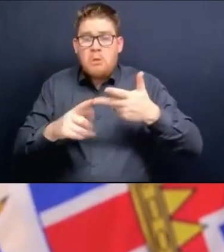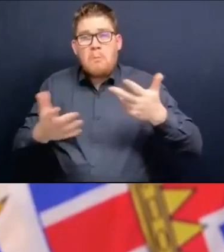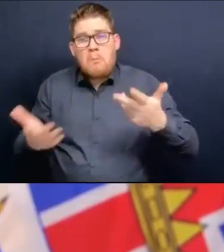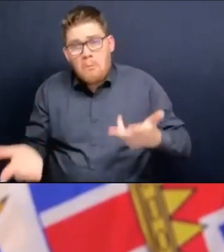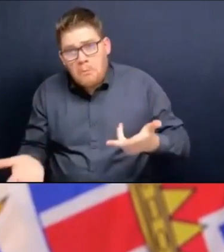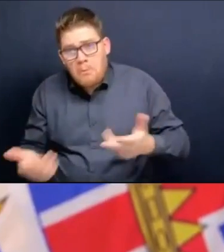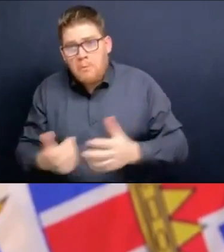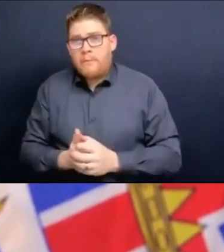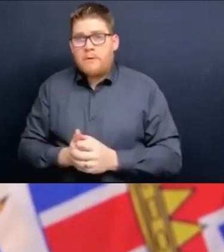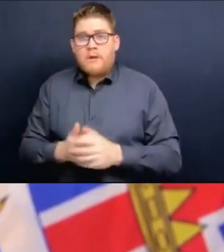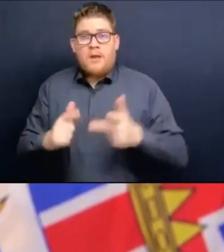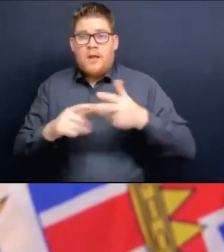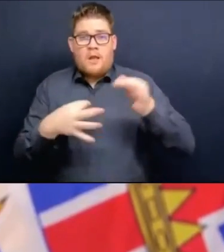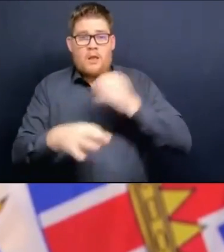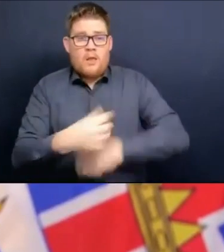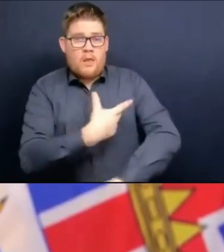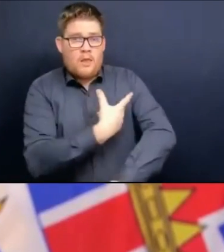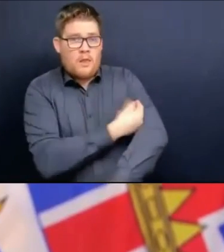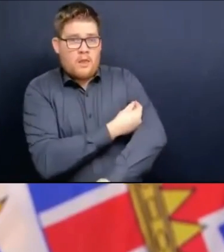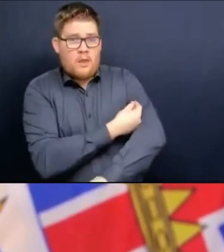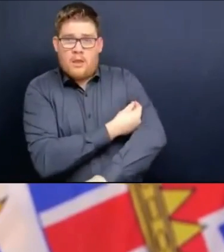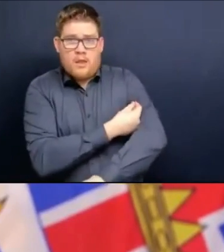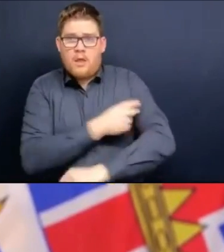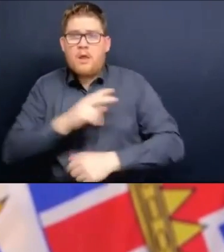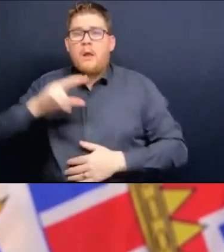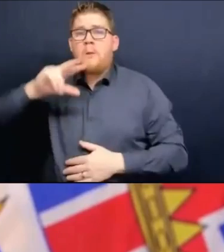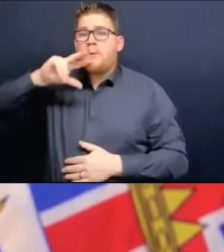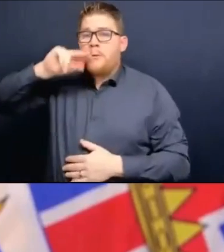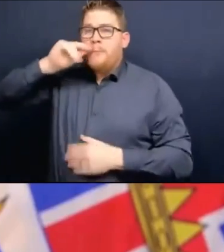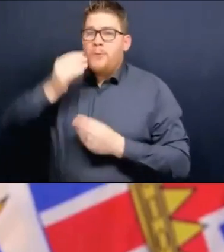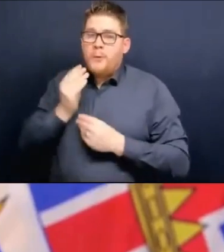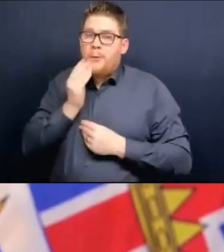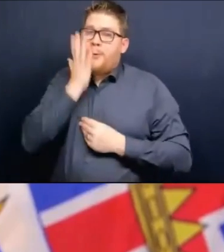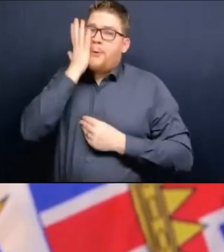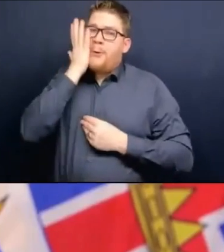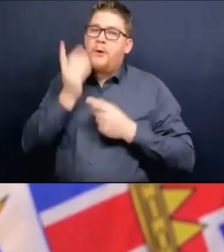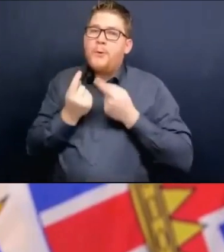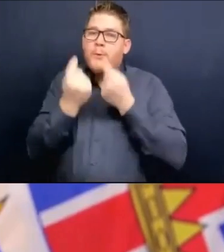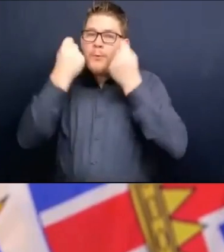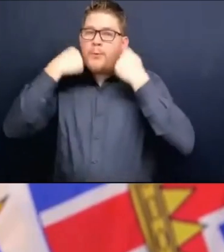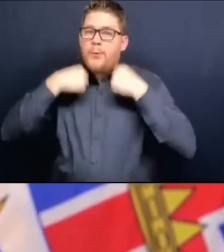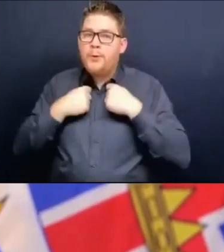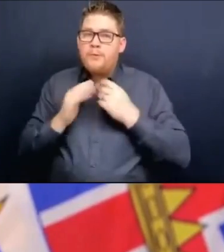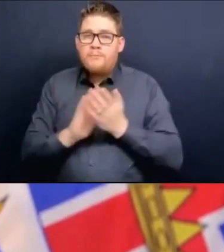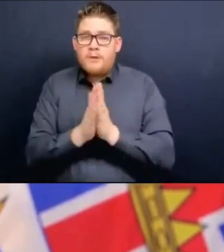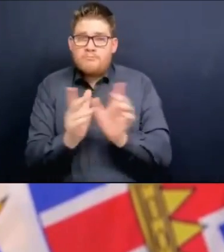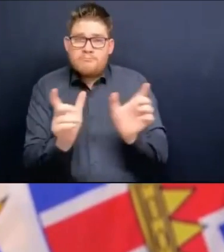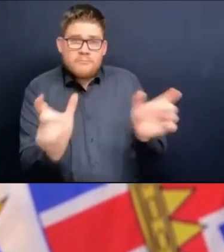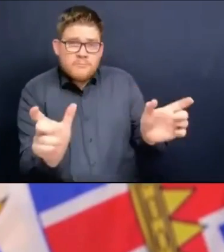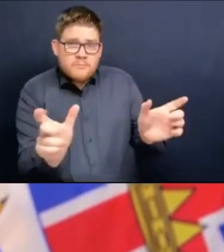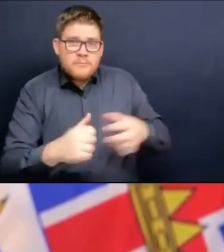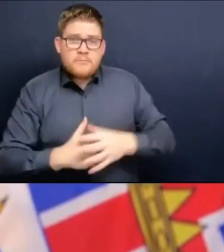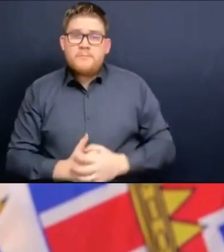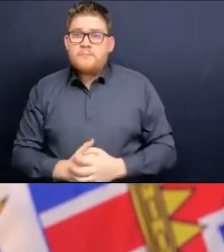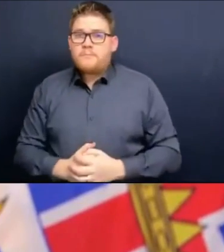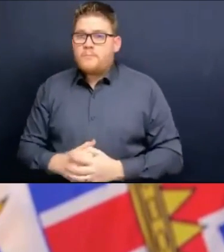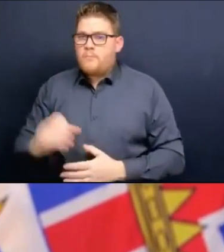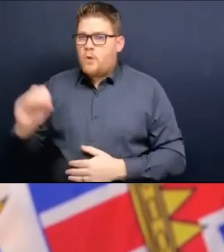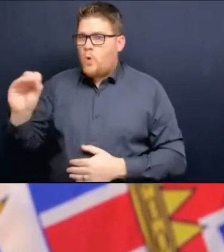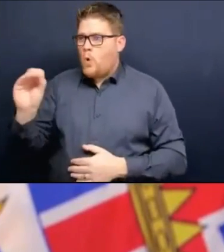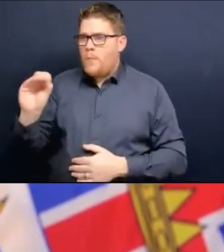mucosal immunity in the nose and the back of the throat? That's where Omicron has been attacking, for example.